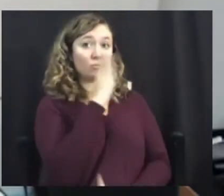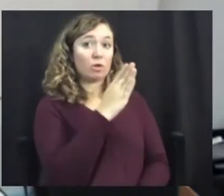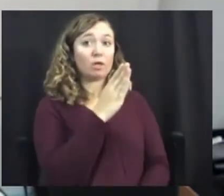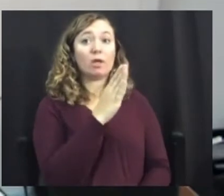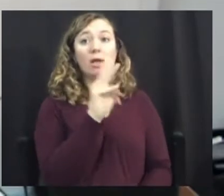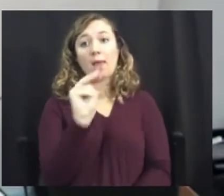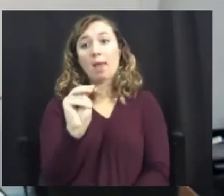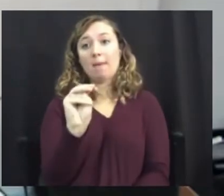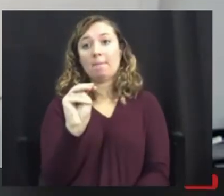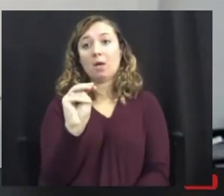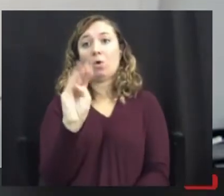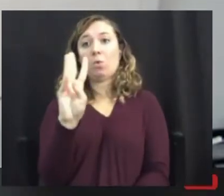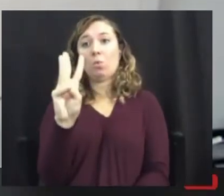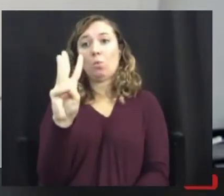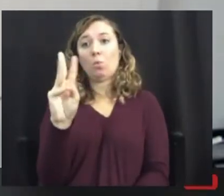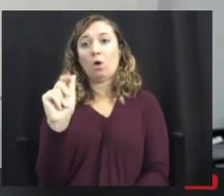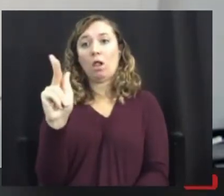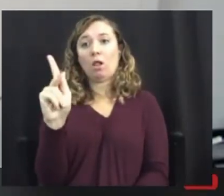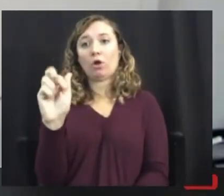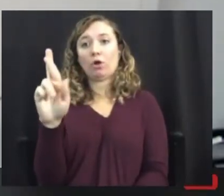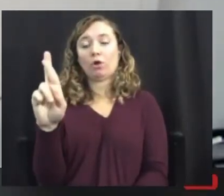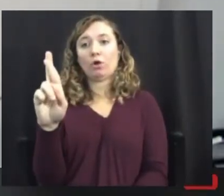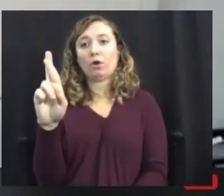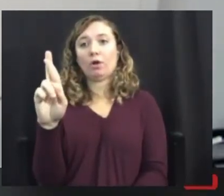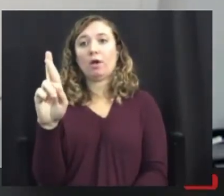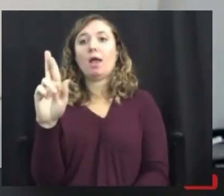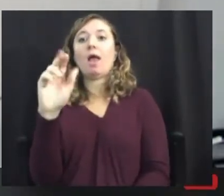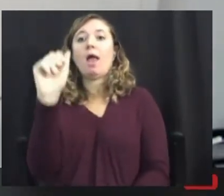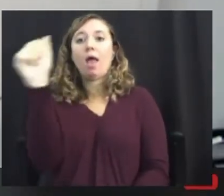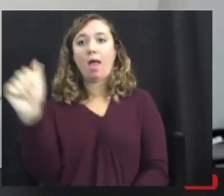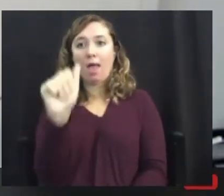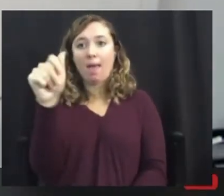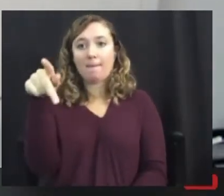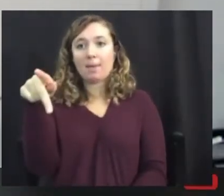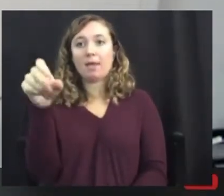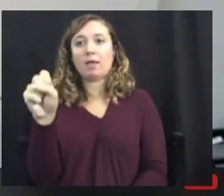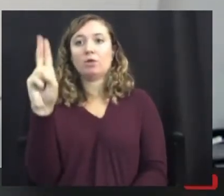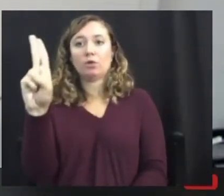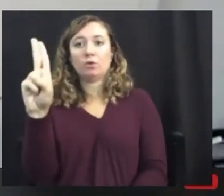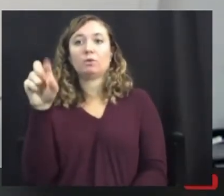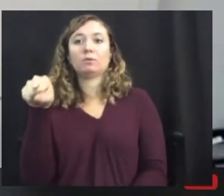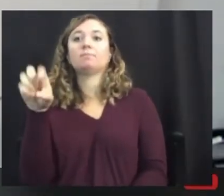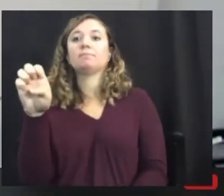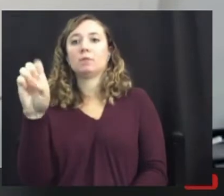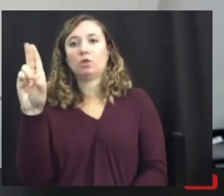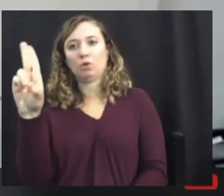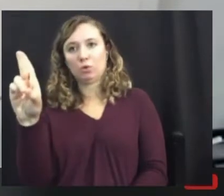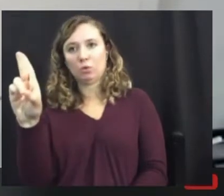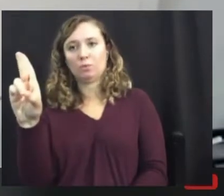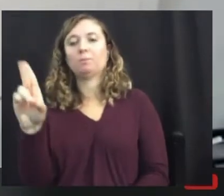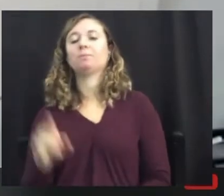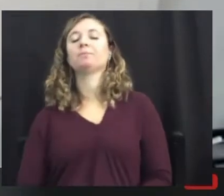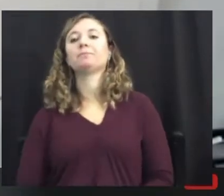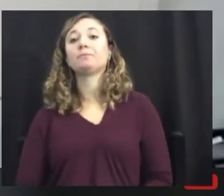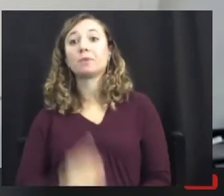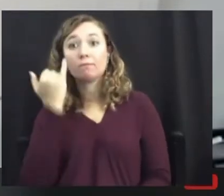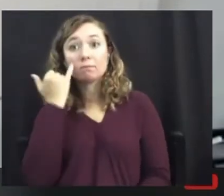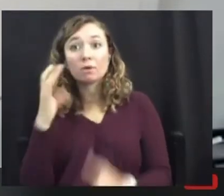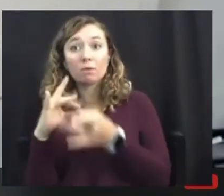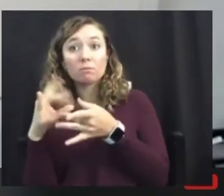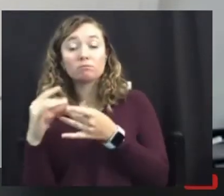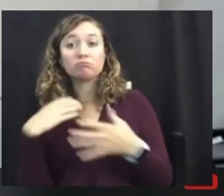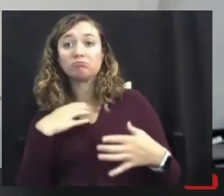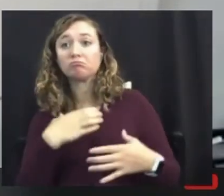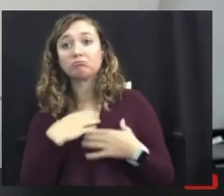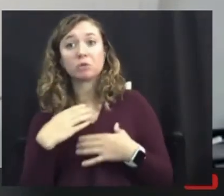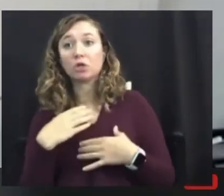mwalker at psu.edu. If you have any comments or concerns, please feel free to